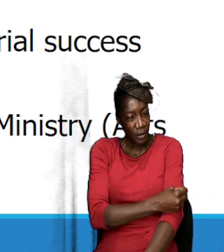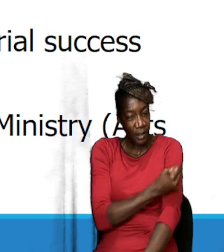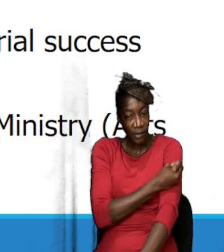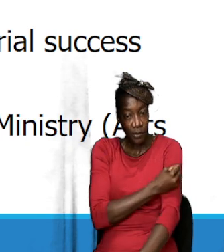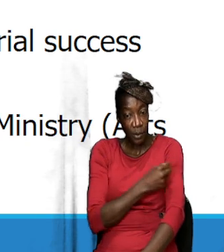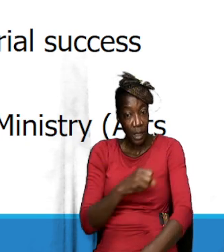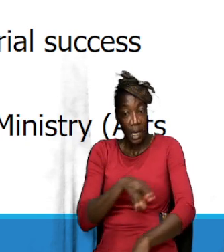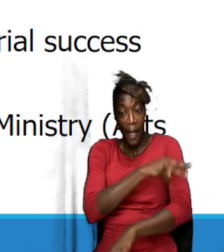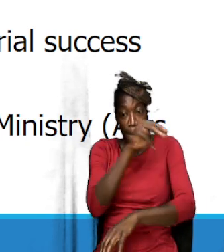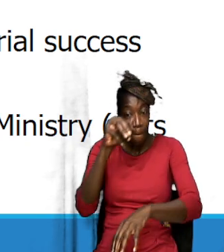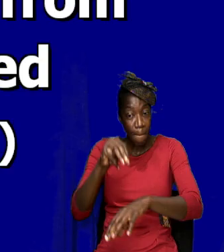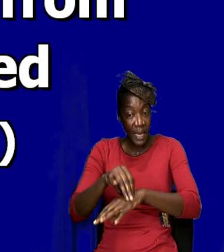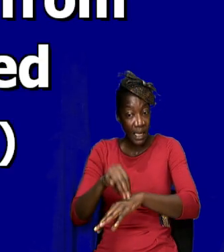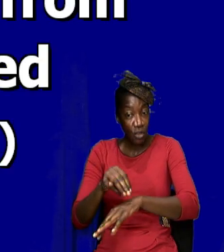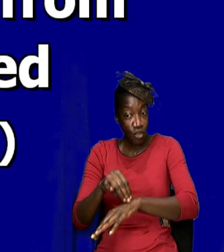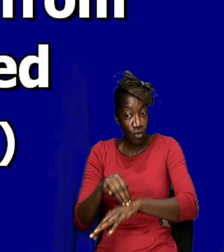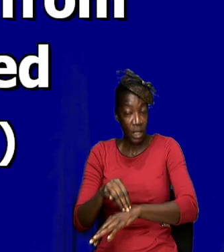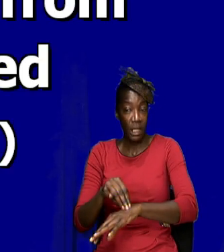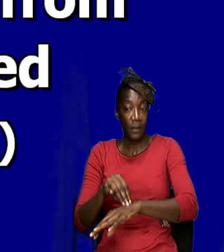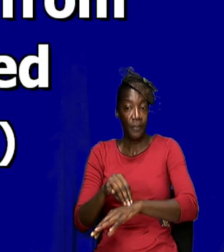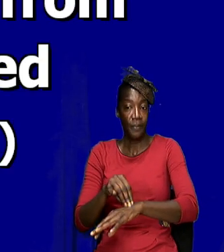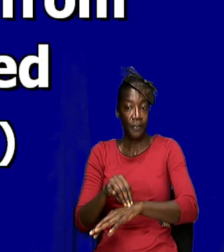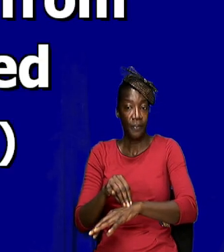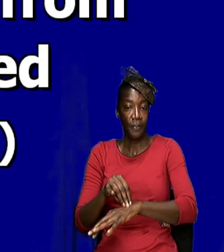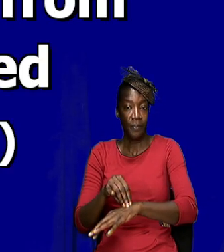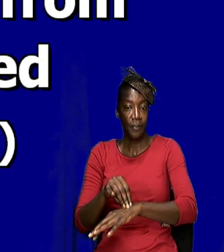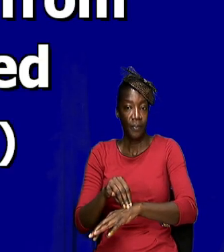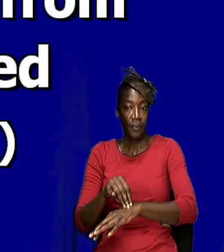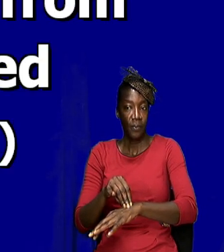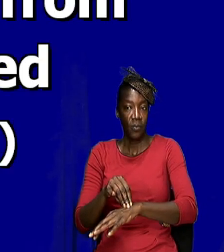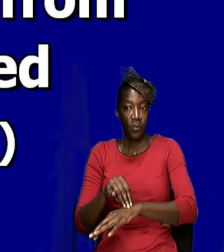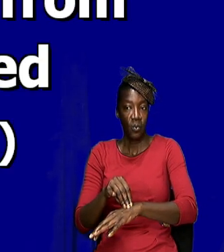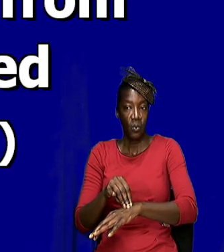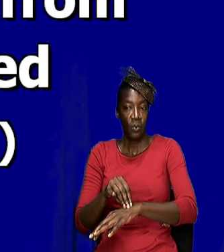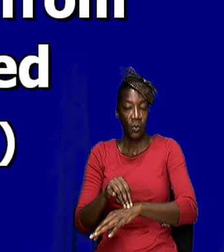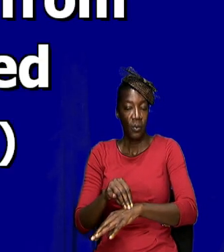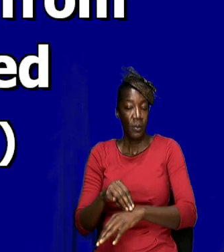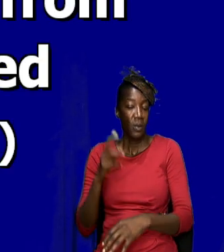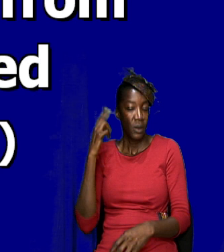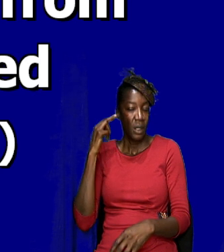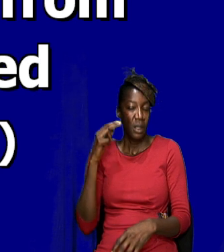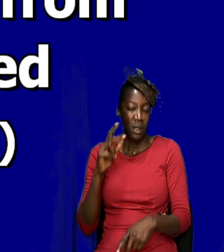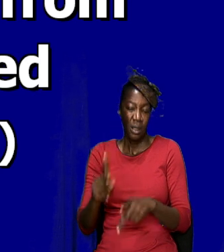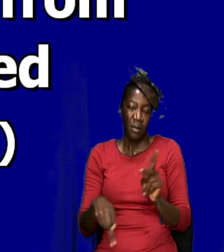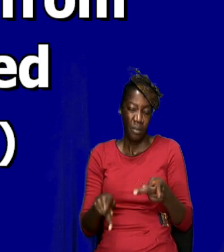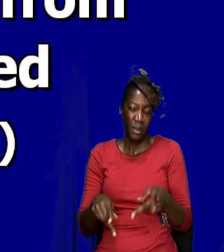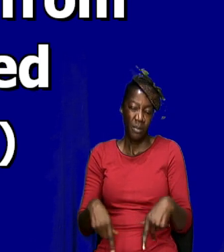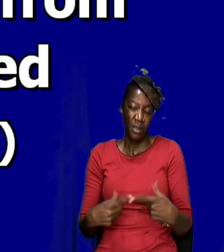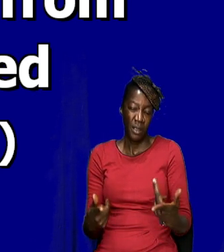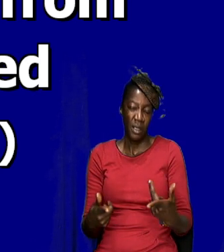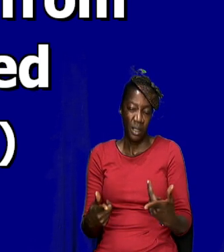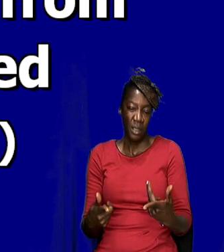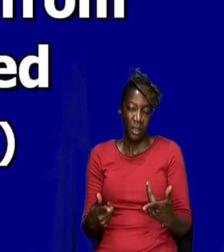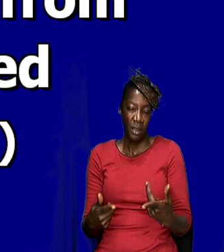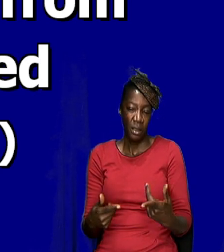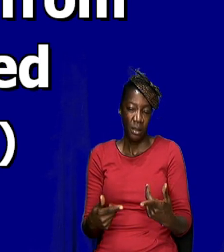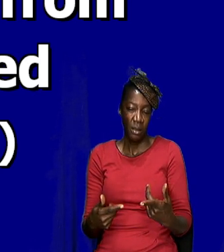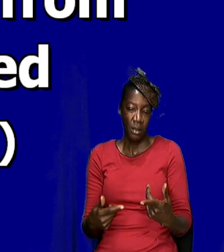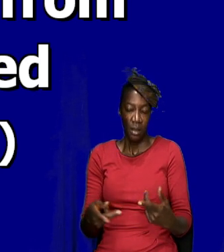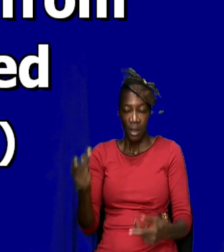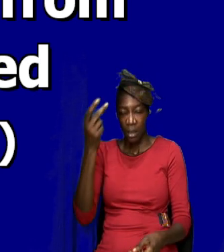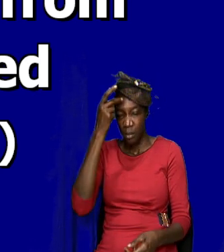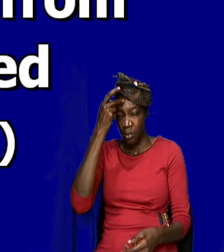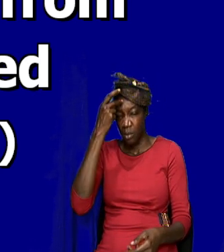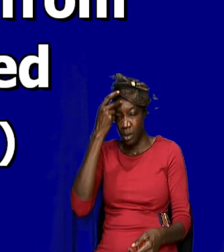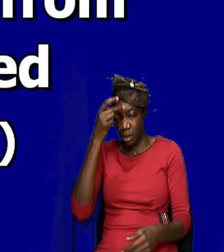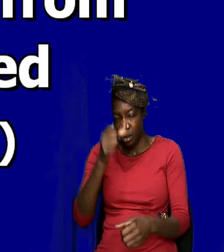ministry. He was successful in his ministry. I have heard a person attributes his success to, you